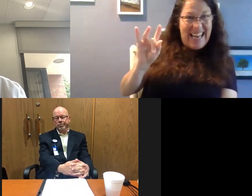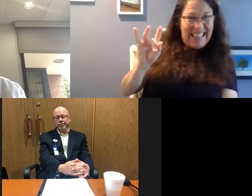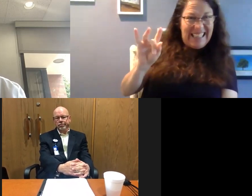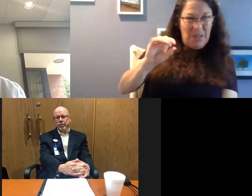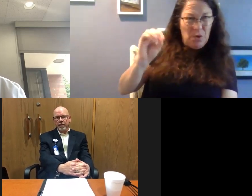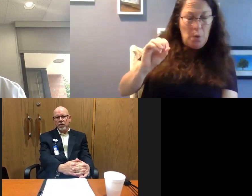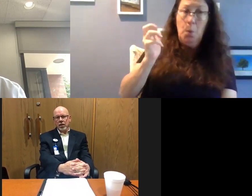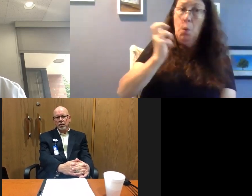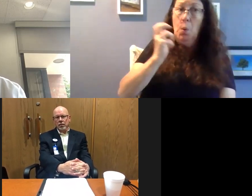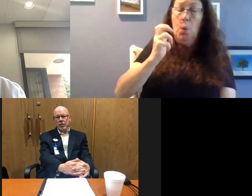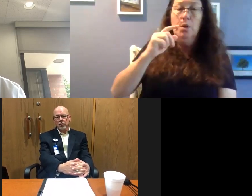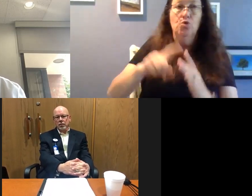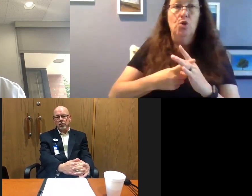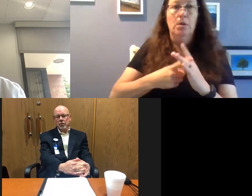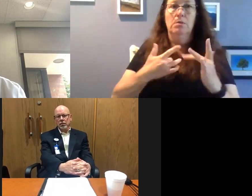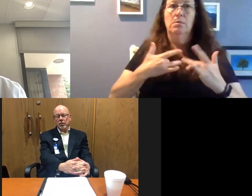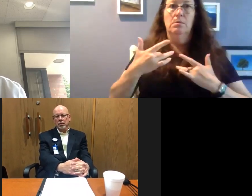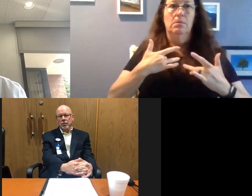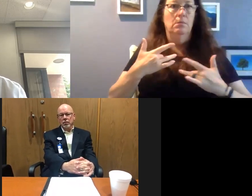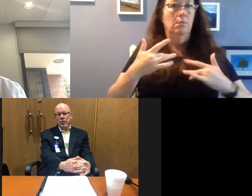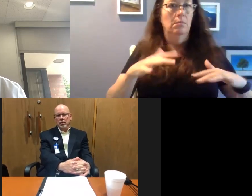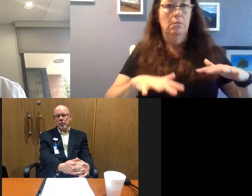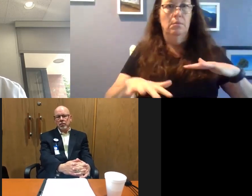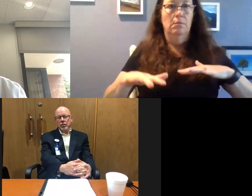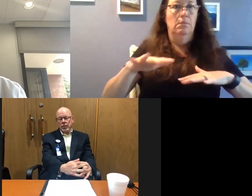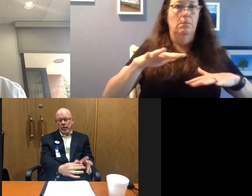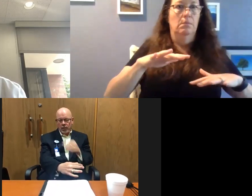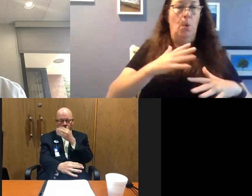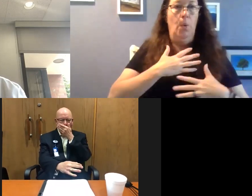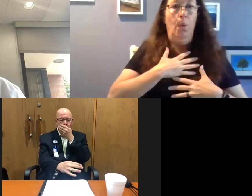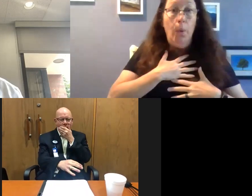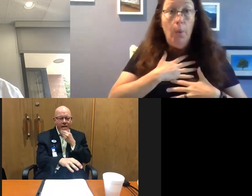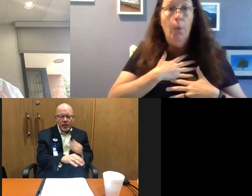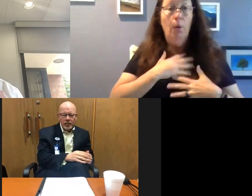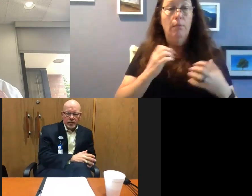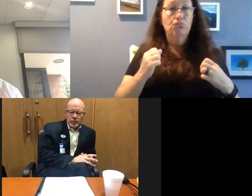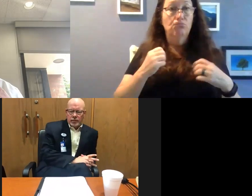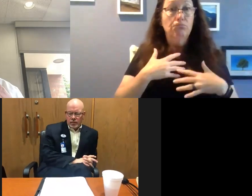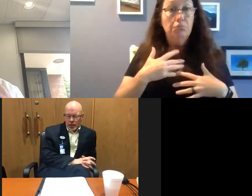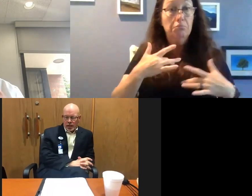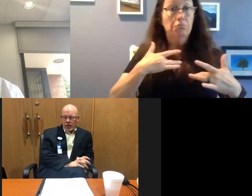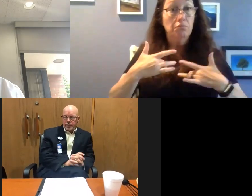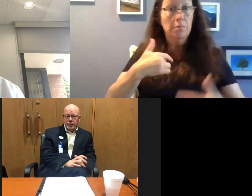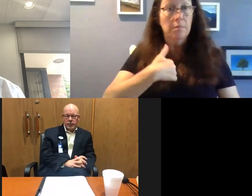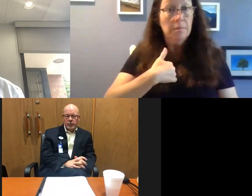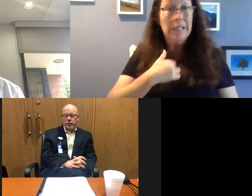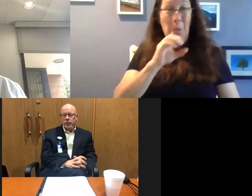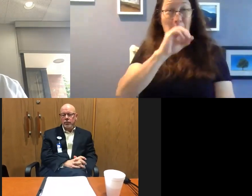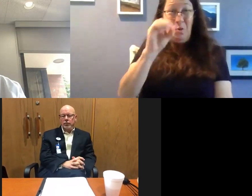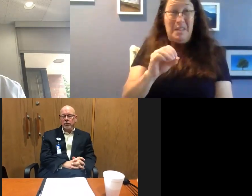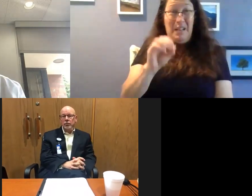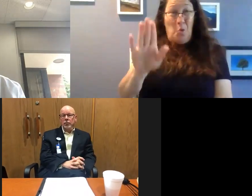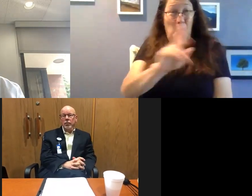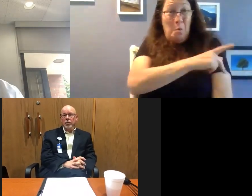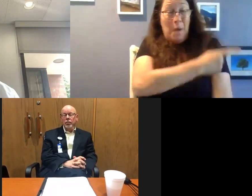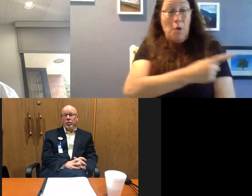That's when we really started to get concerned. And so that is, that is very concerning because a percentage of those patients